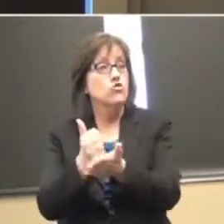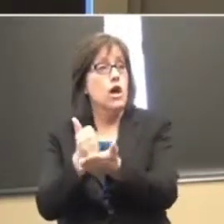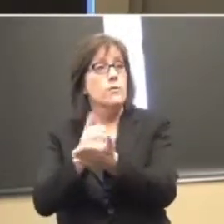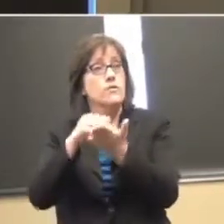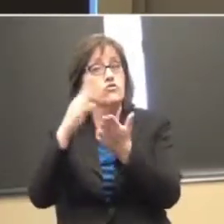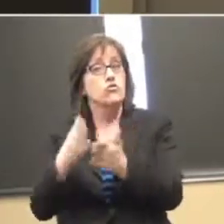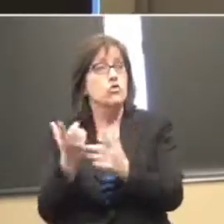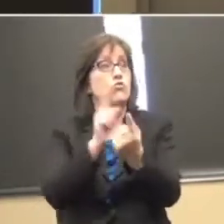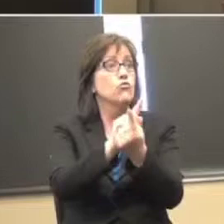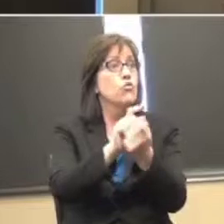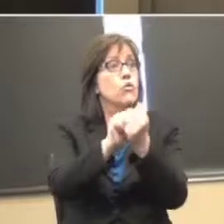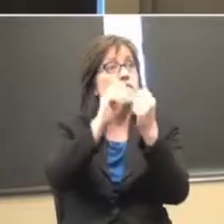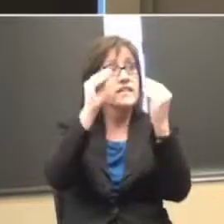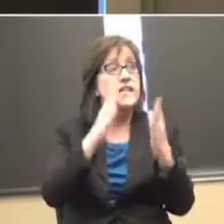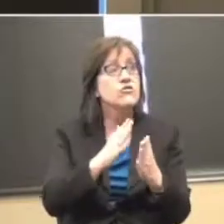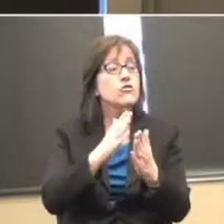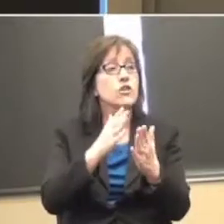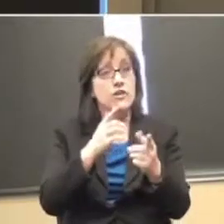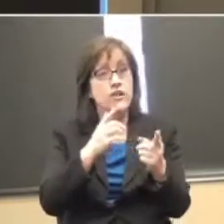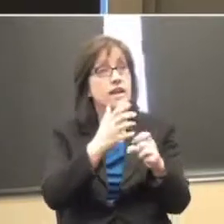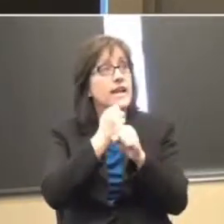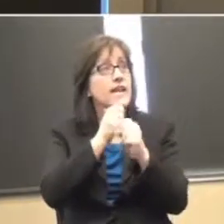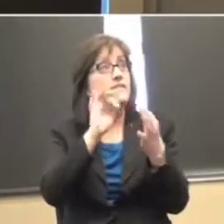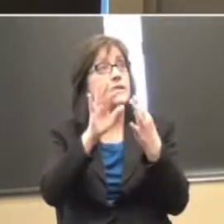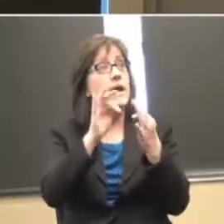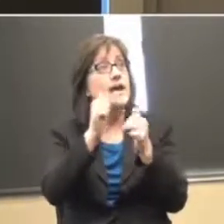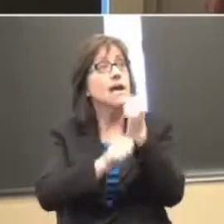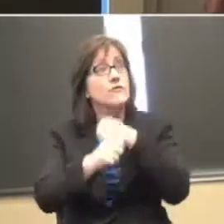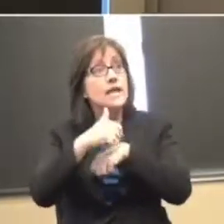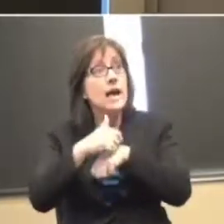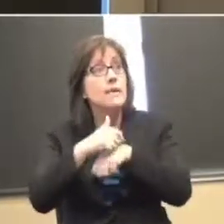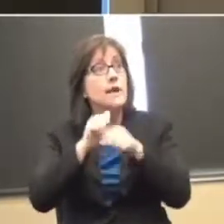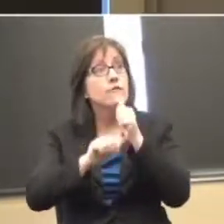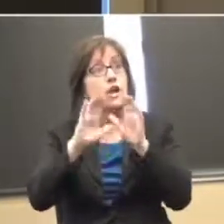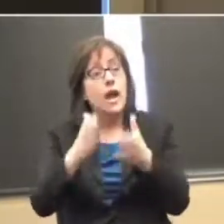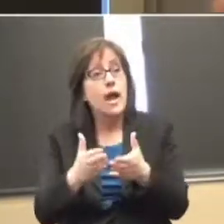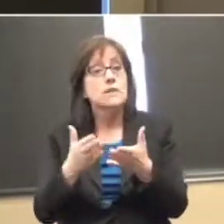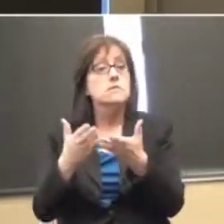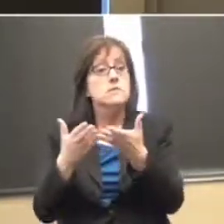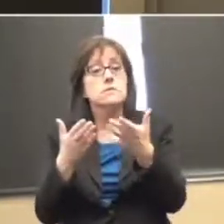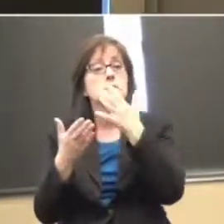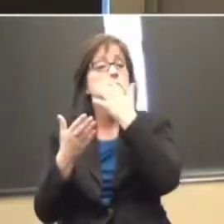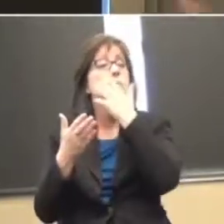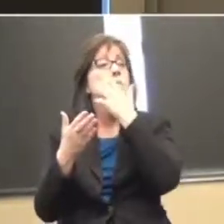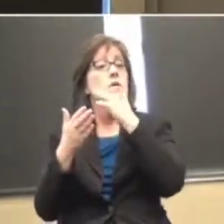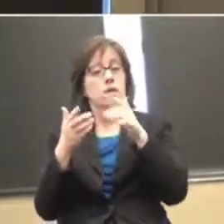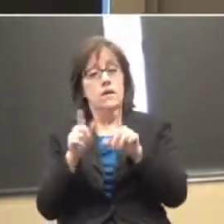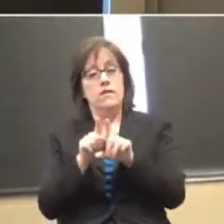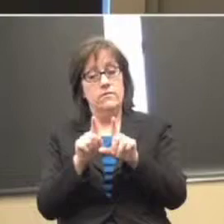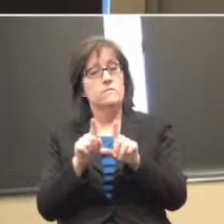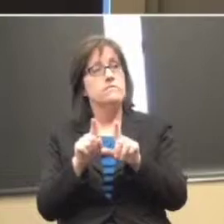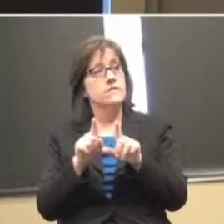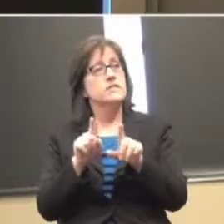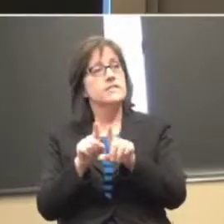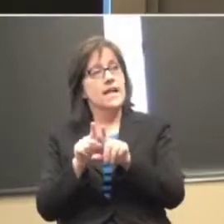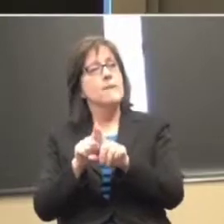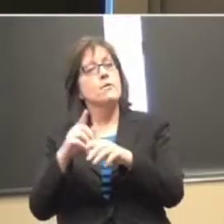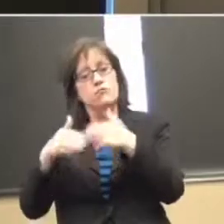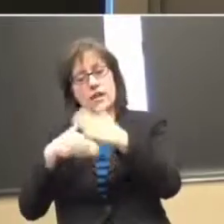whatever's going on? Are they getting the feedback every time? And we're going to check that. And then you've got the same kind of process with the check-out.